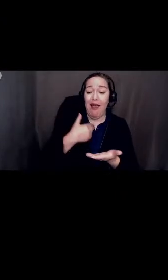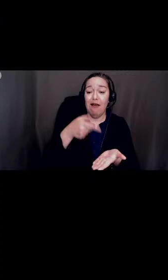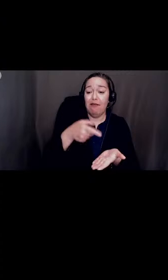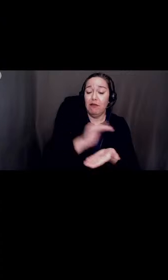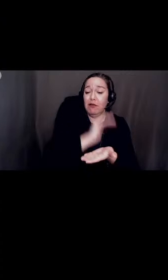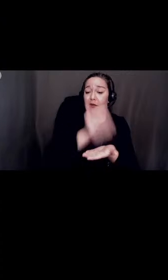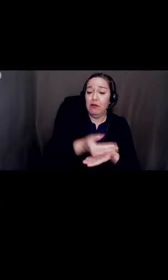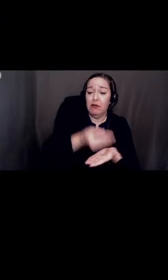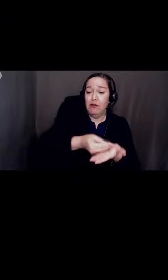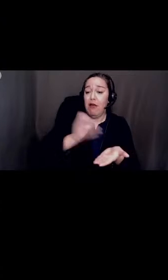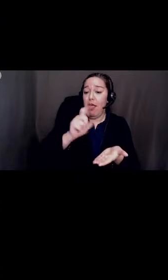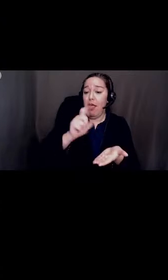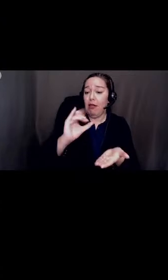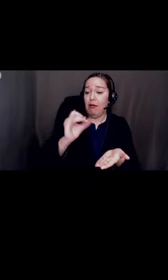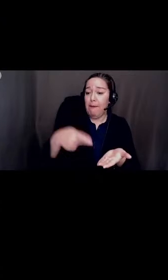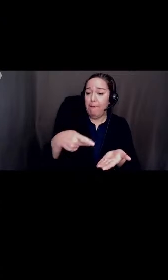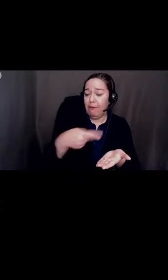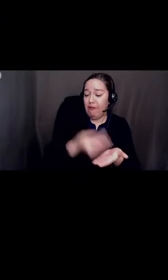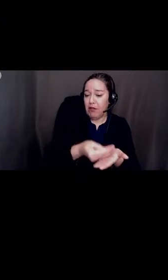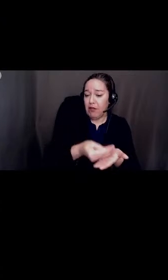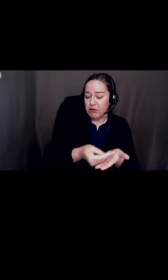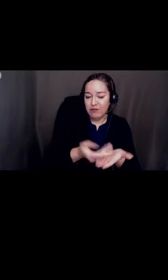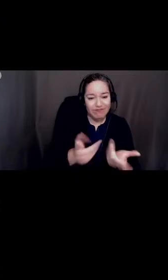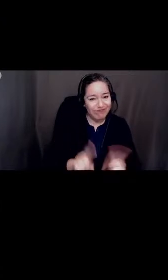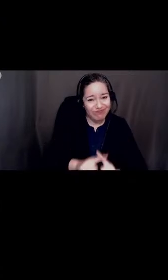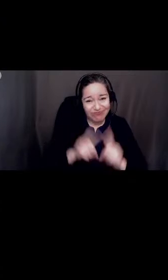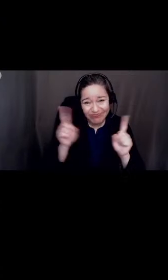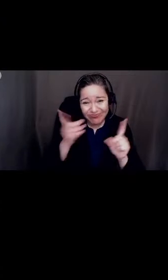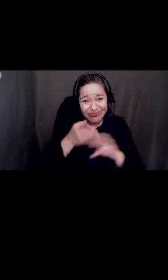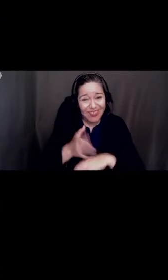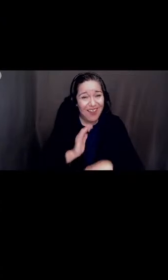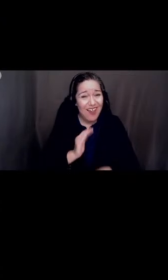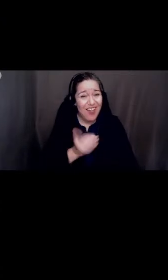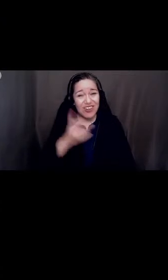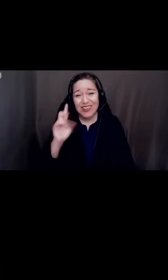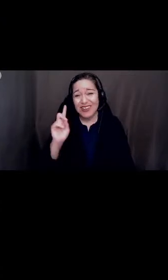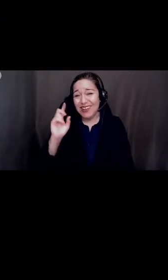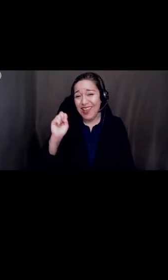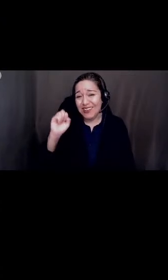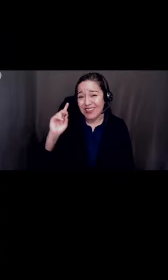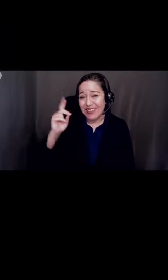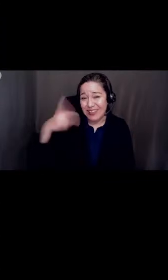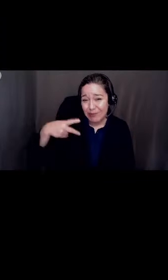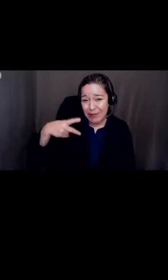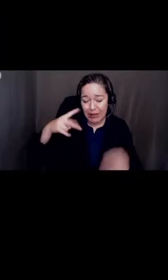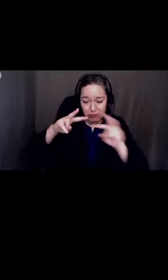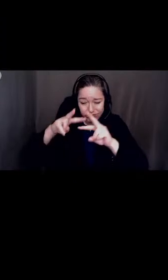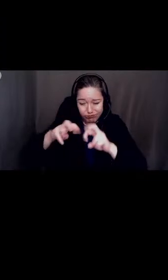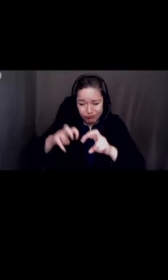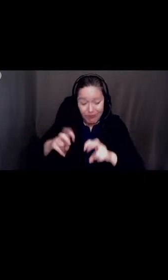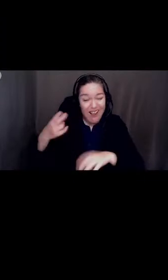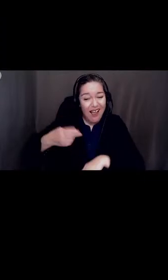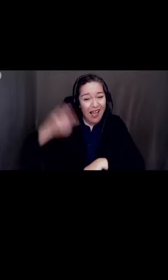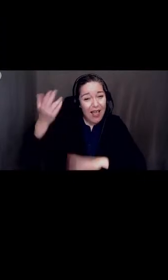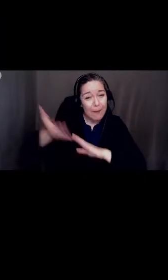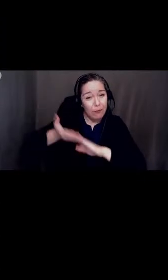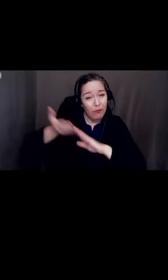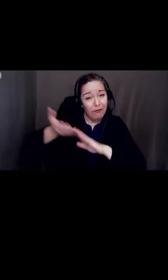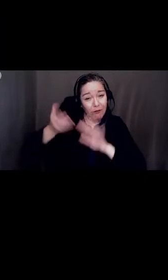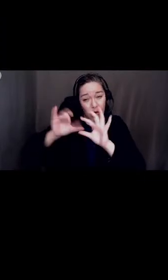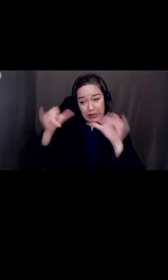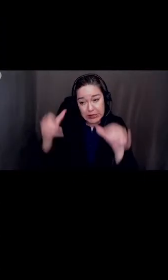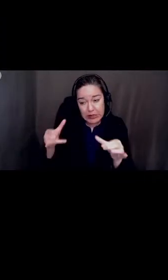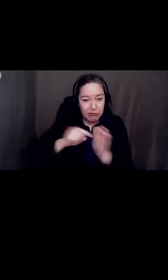as a result of our DSDP analysis of high performing systems and a deep reflection